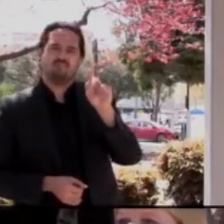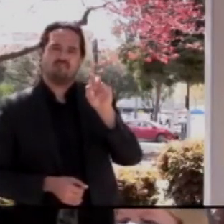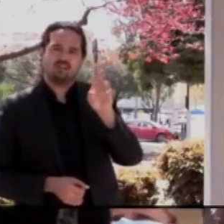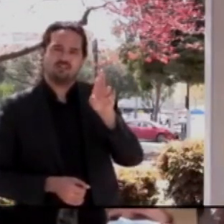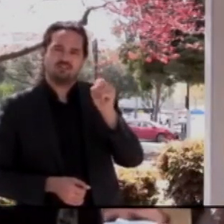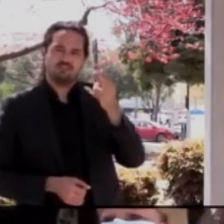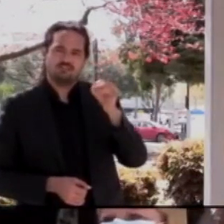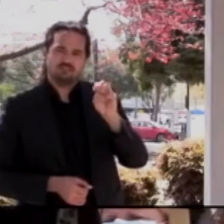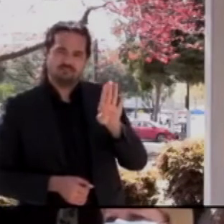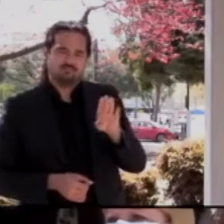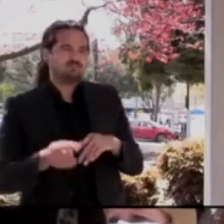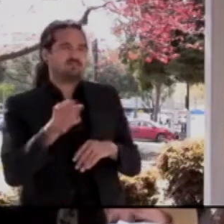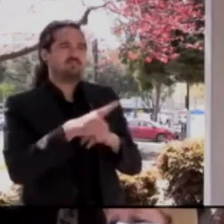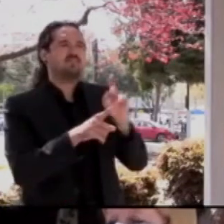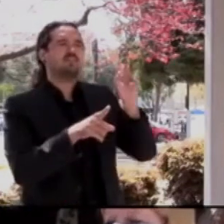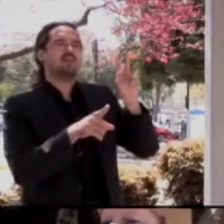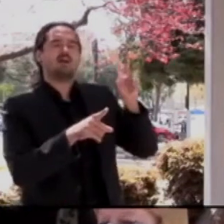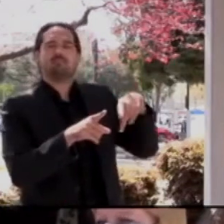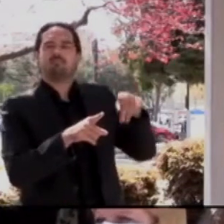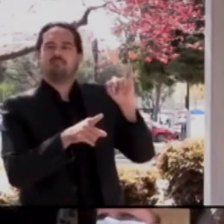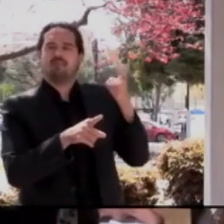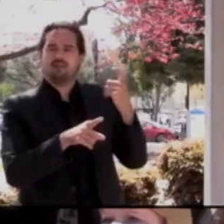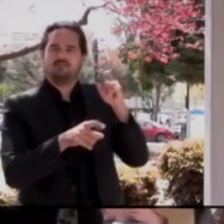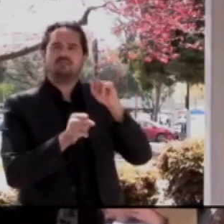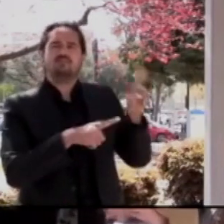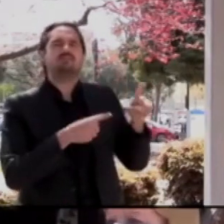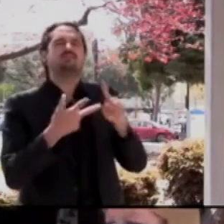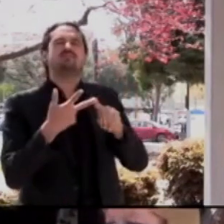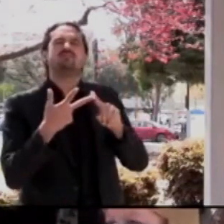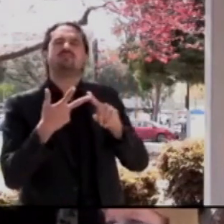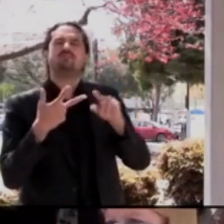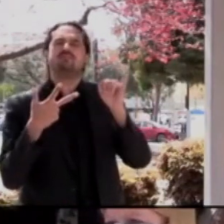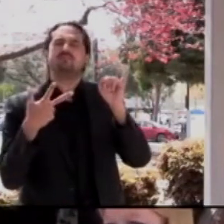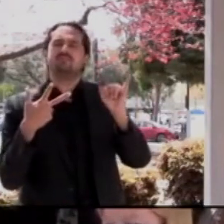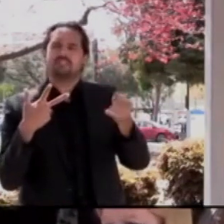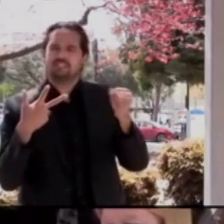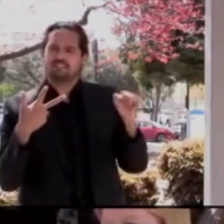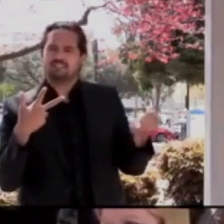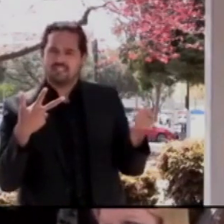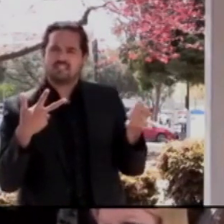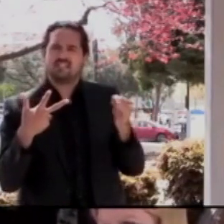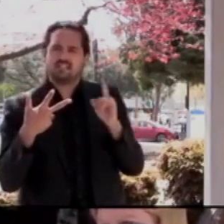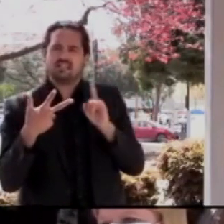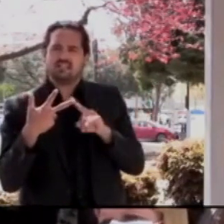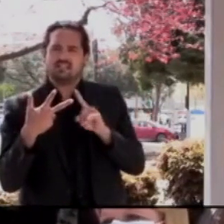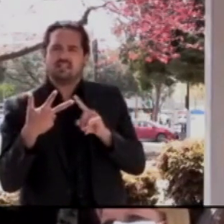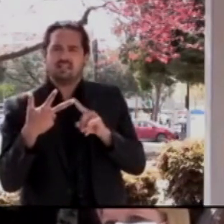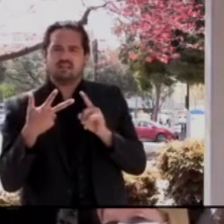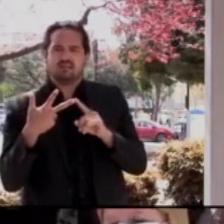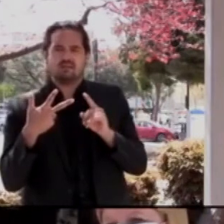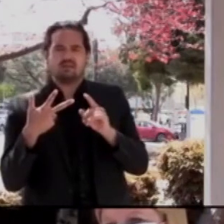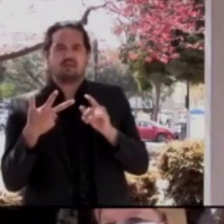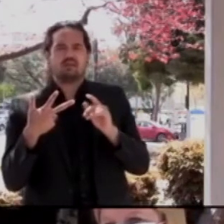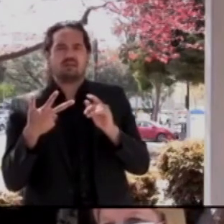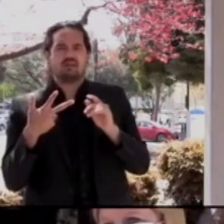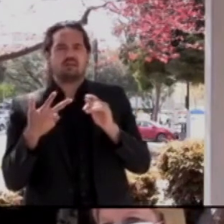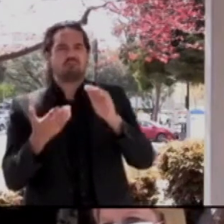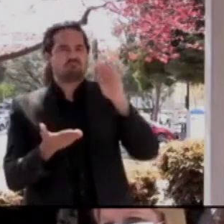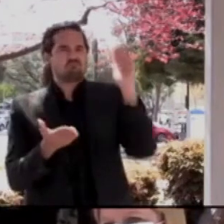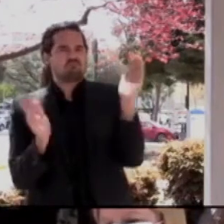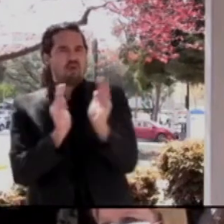So given the fact that the Johnson & Johnson is probably that you have the least number of doses of those, does that kind of mitigate